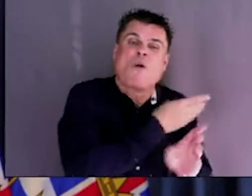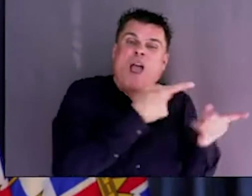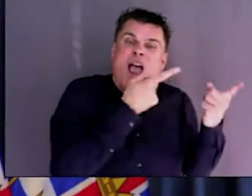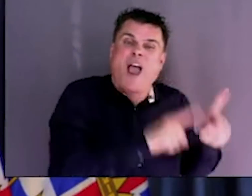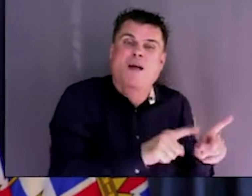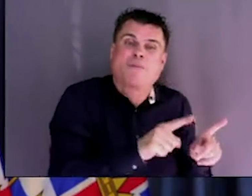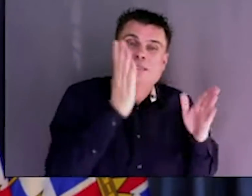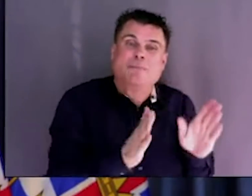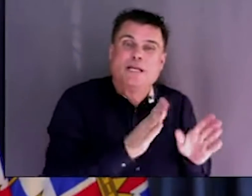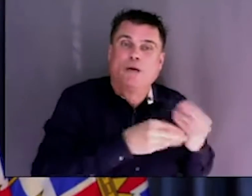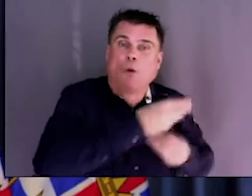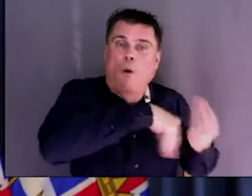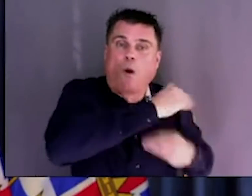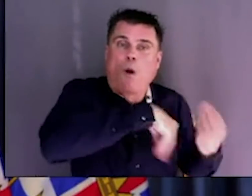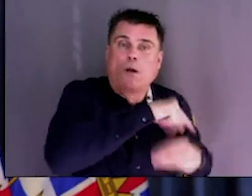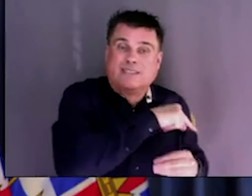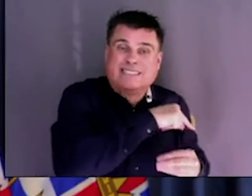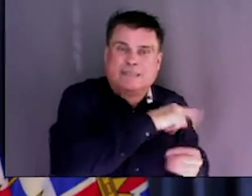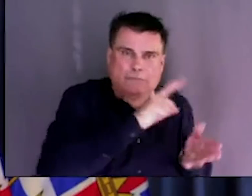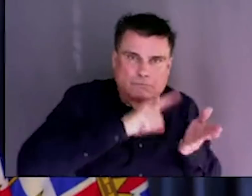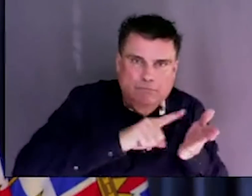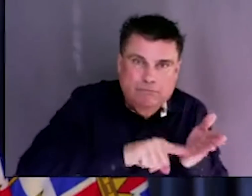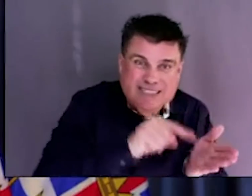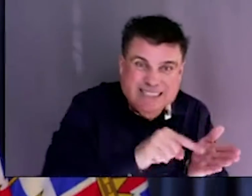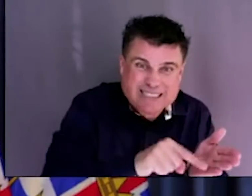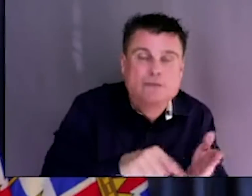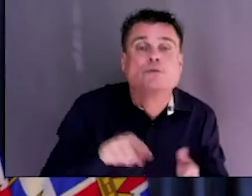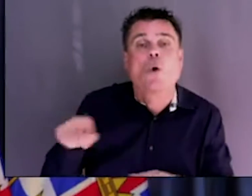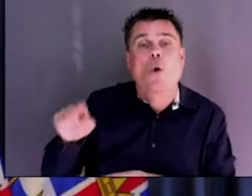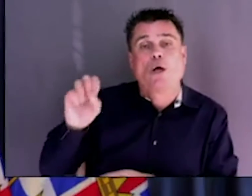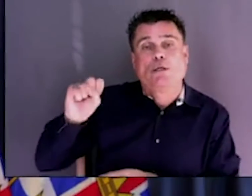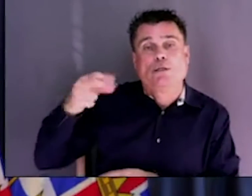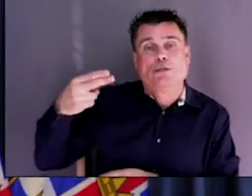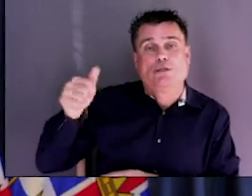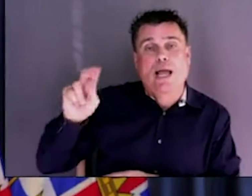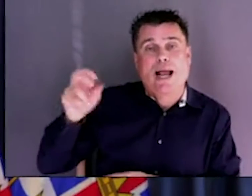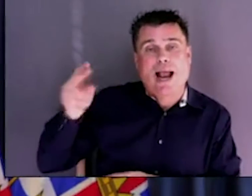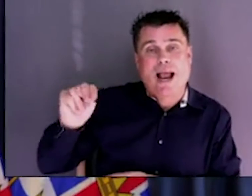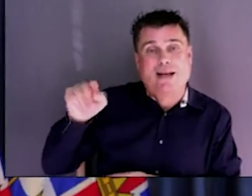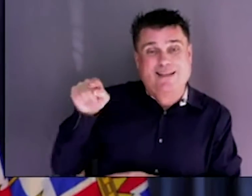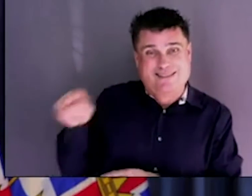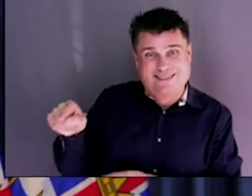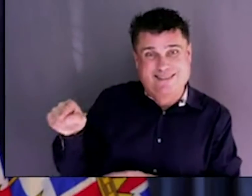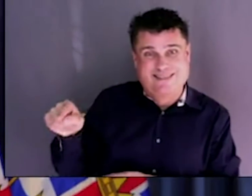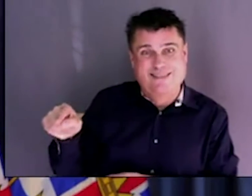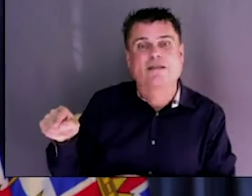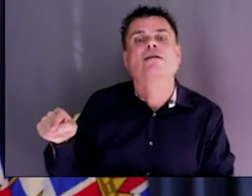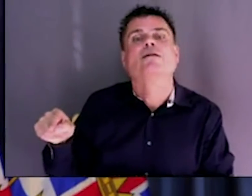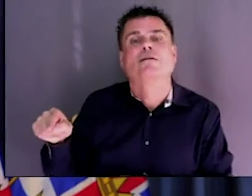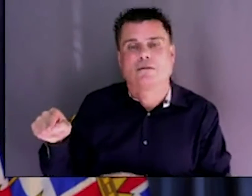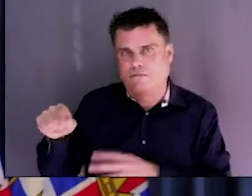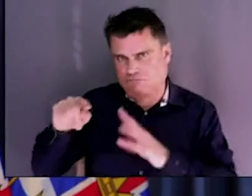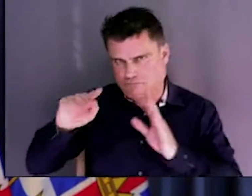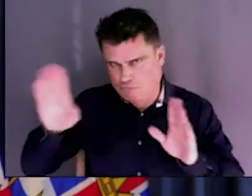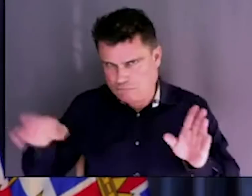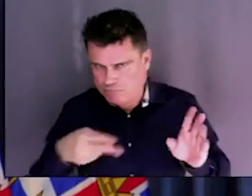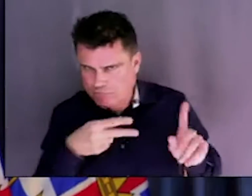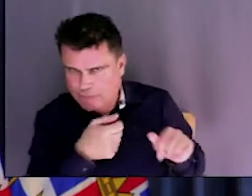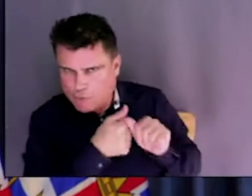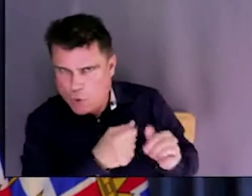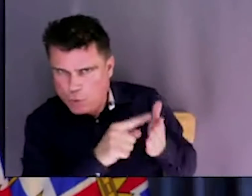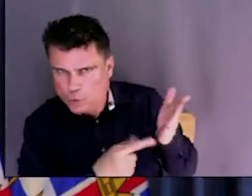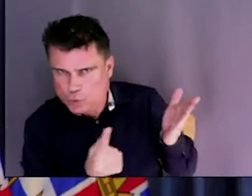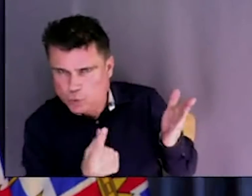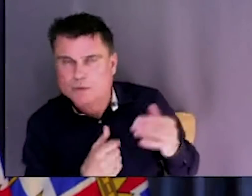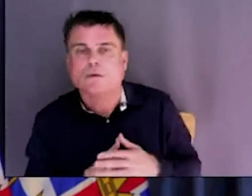be designated by the legislature to be the speaker. And with respect to the special prosecutor, again, this is something that you